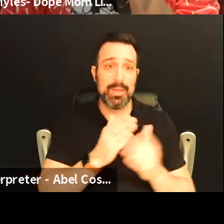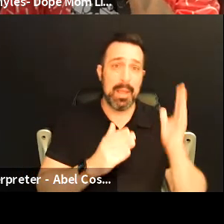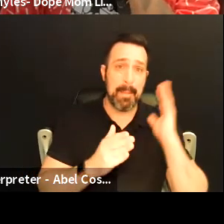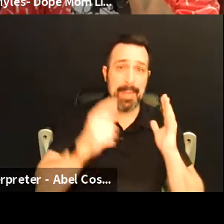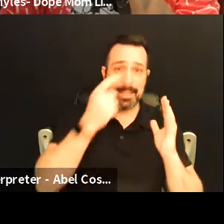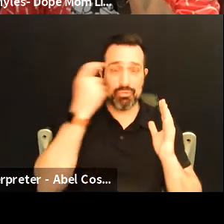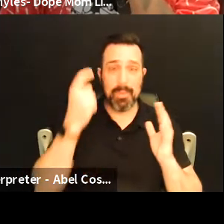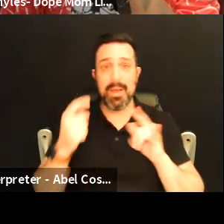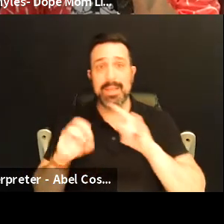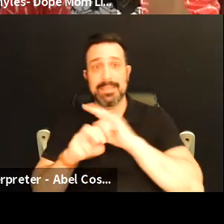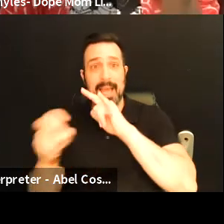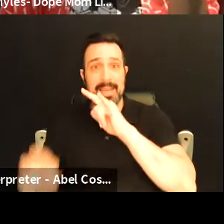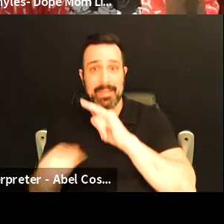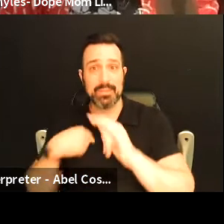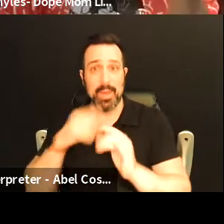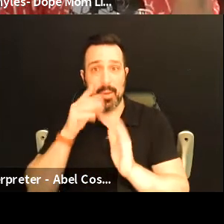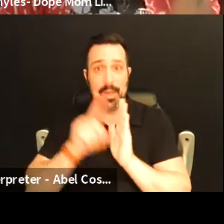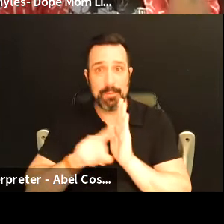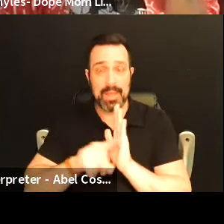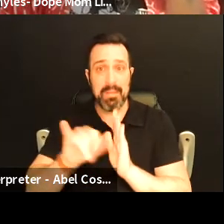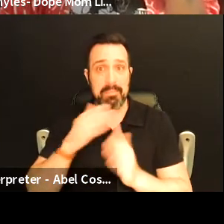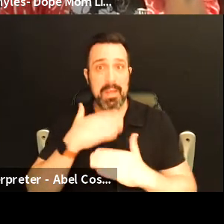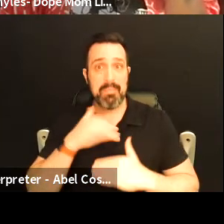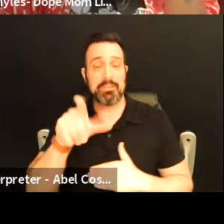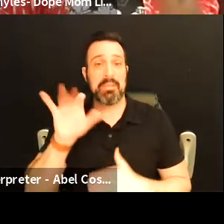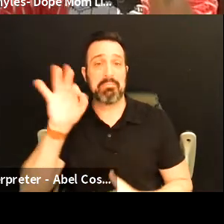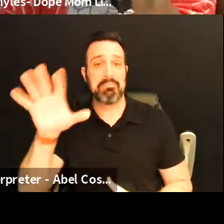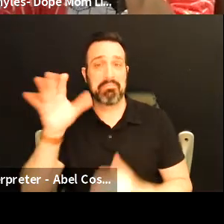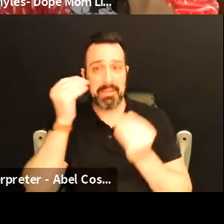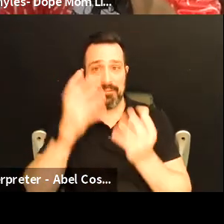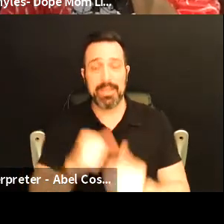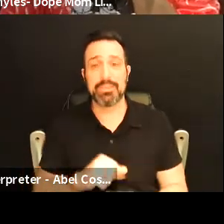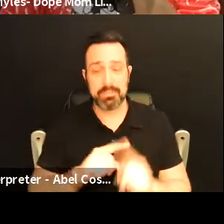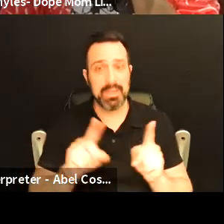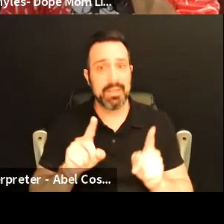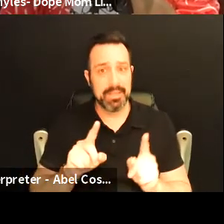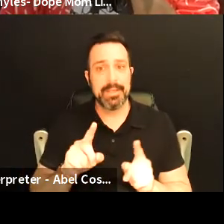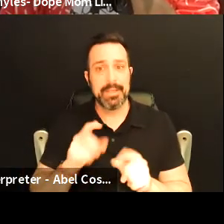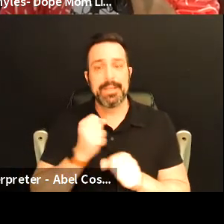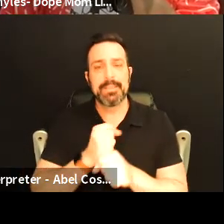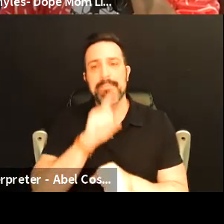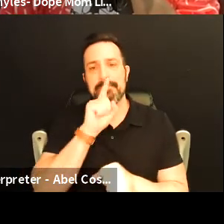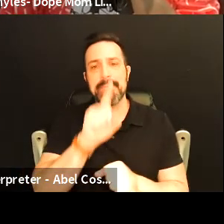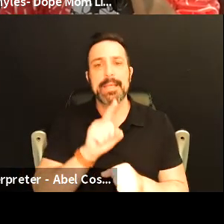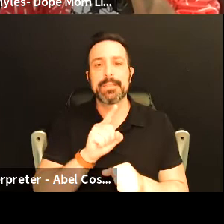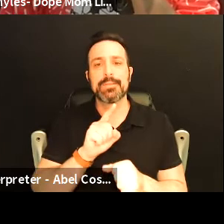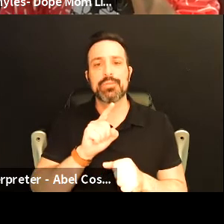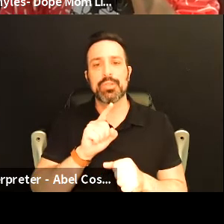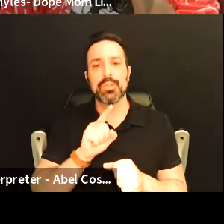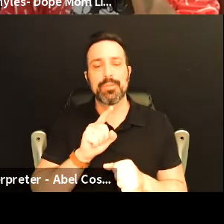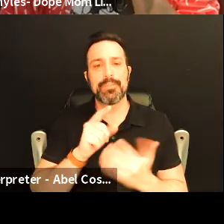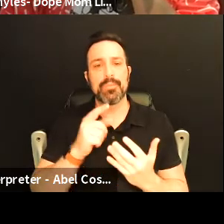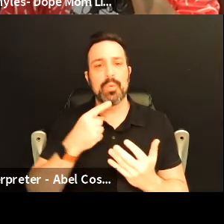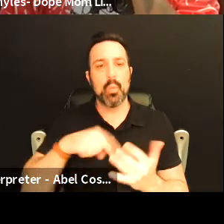and skydiving so I'm actually going to go look that up I appreciate that tidbit of information but it's really just making sure that you're you're